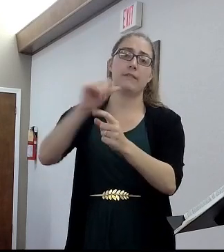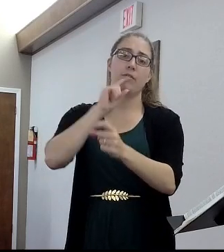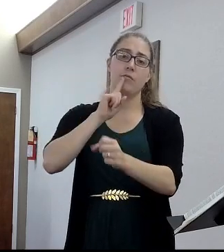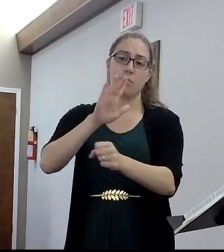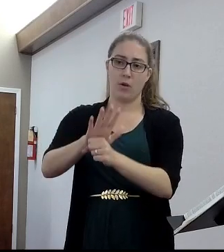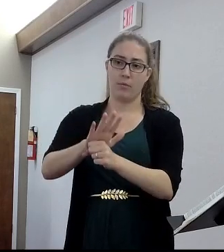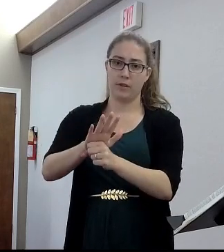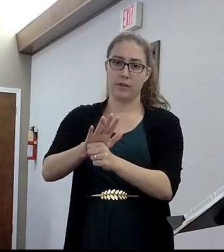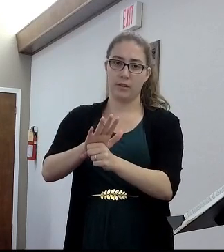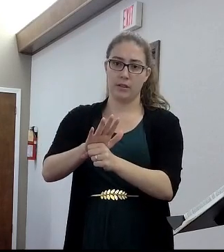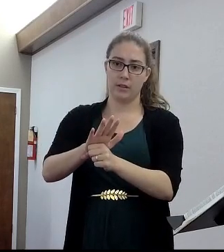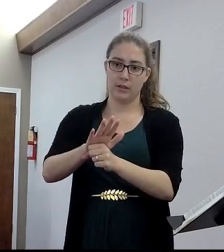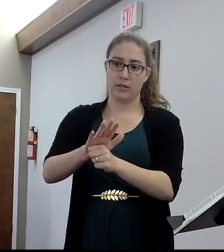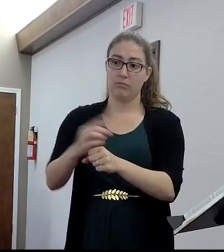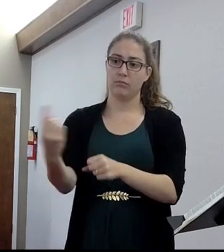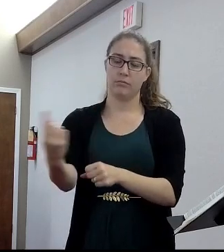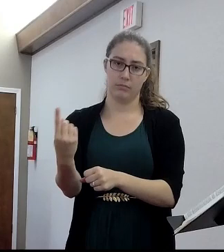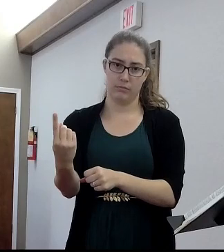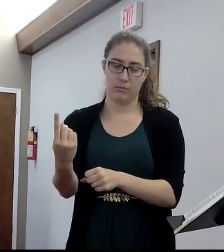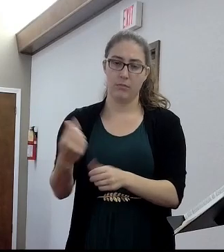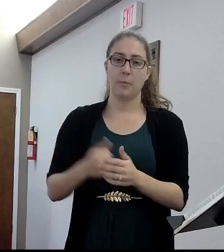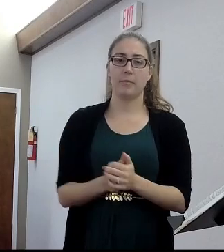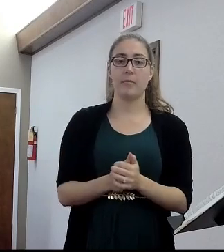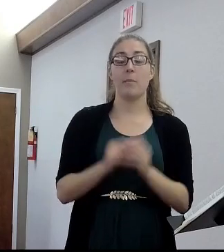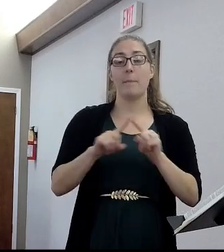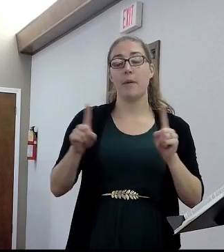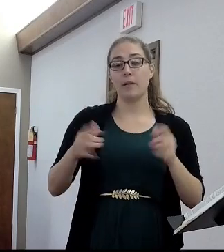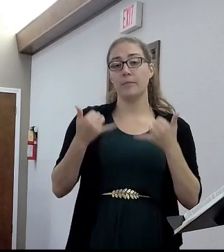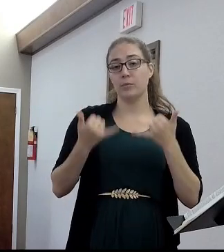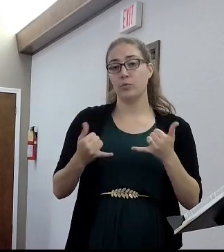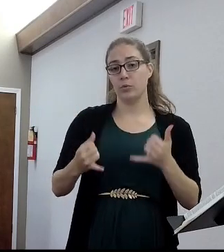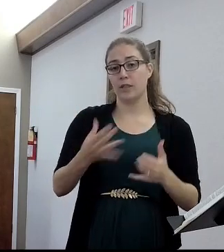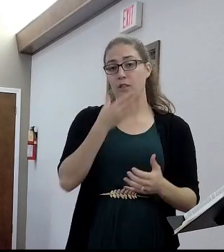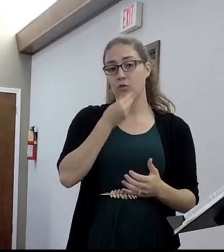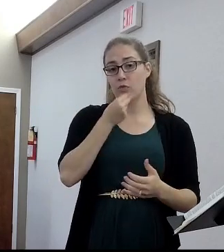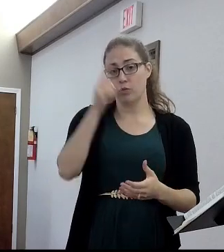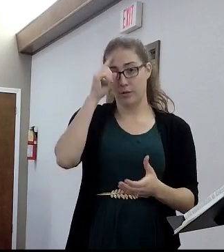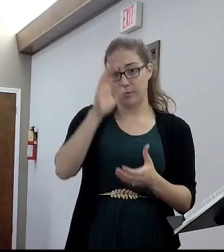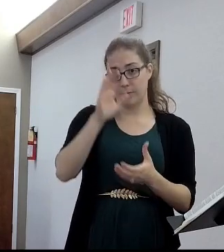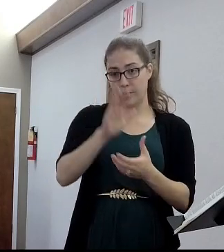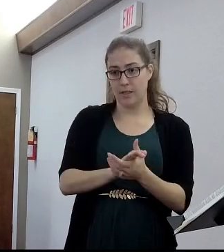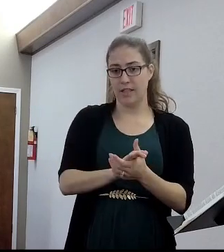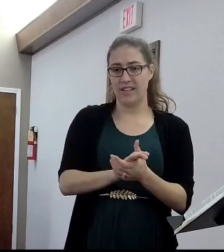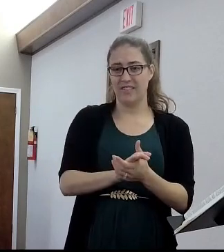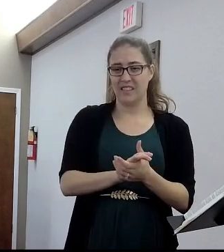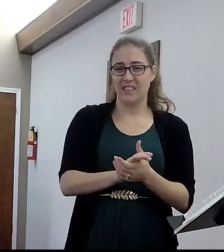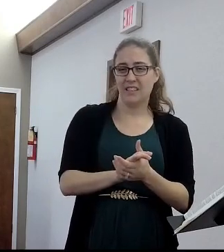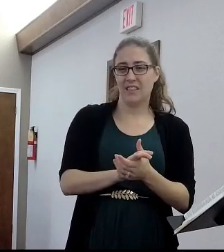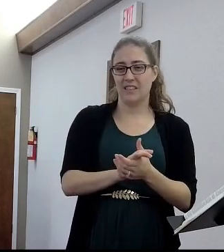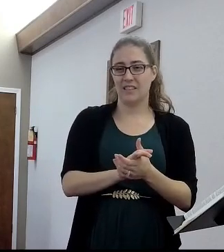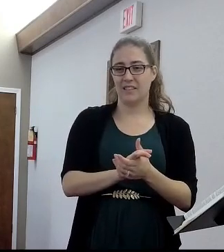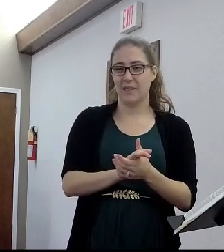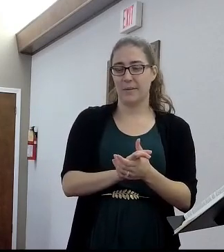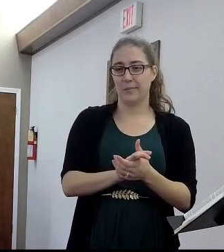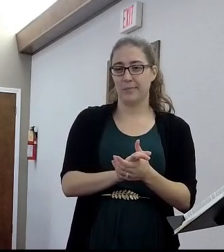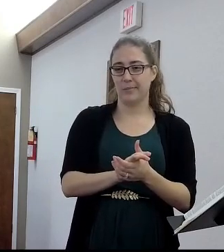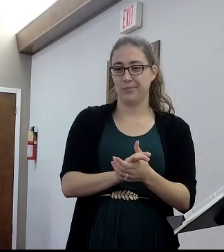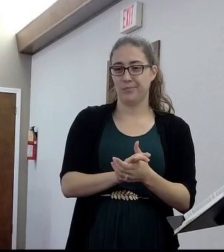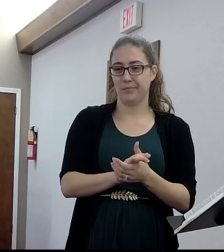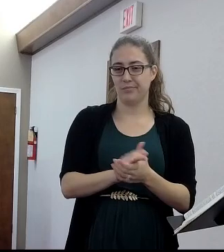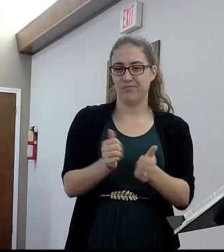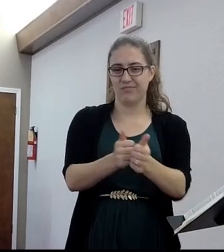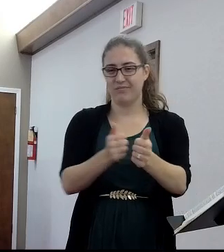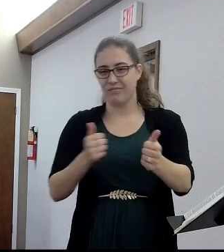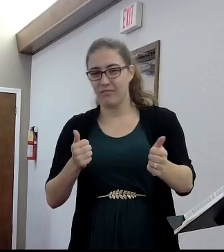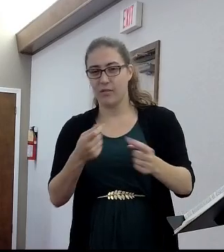But Judaism, as it is practiced today, is a splinter off of the faith that God gave Abraham. That God gave Adam. That